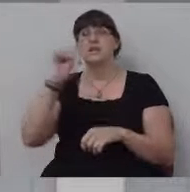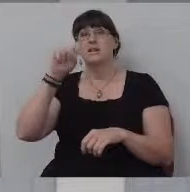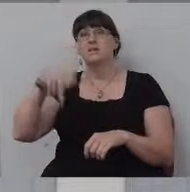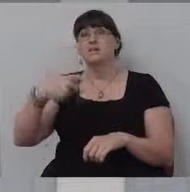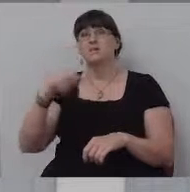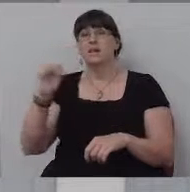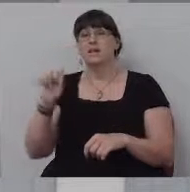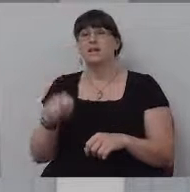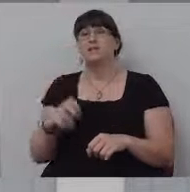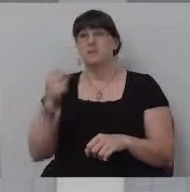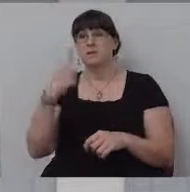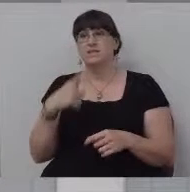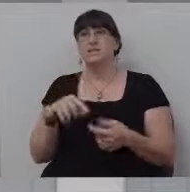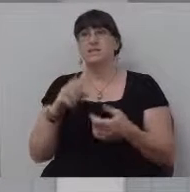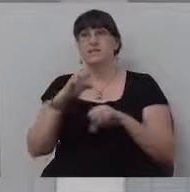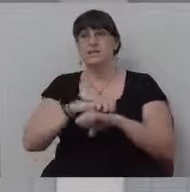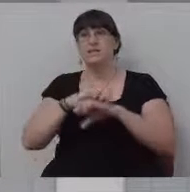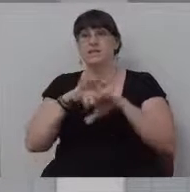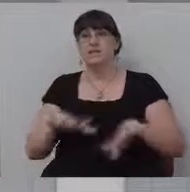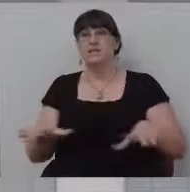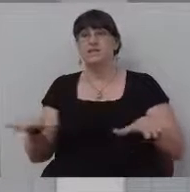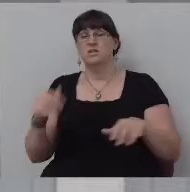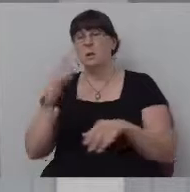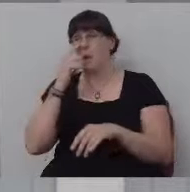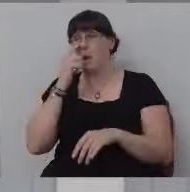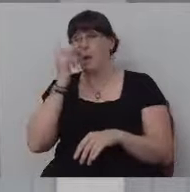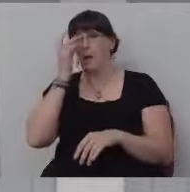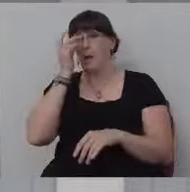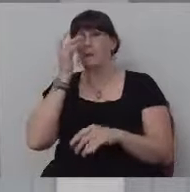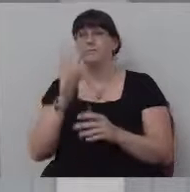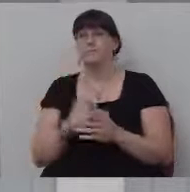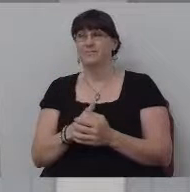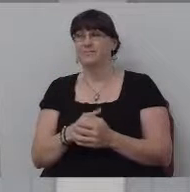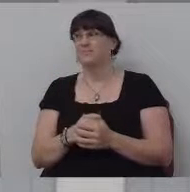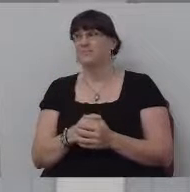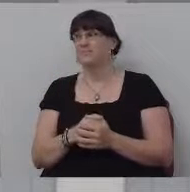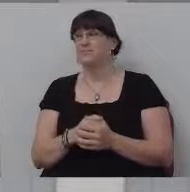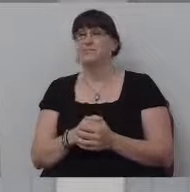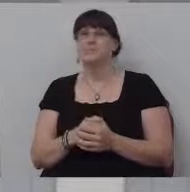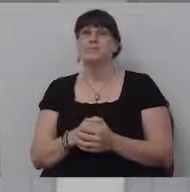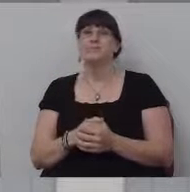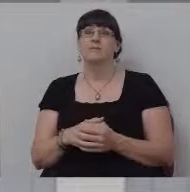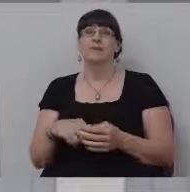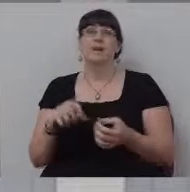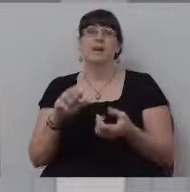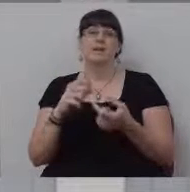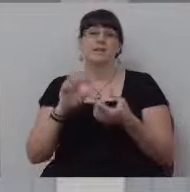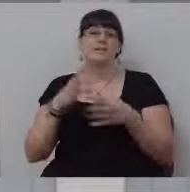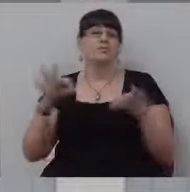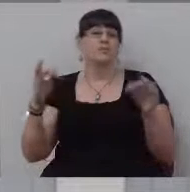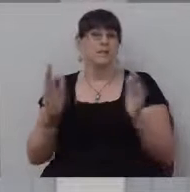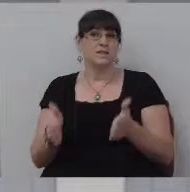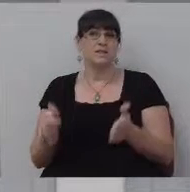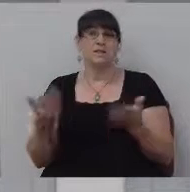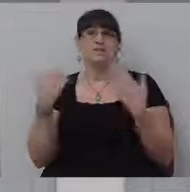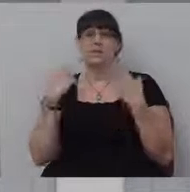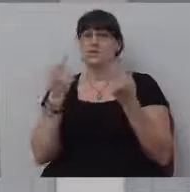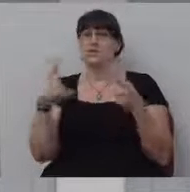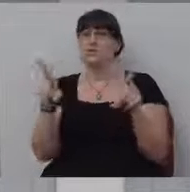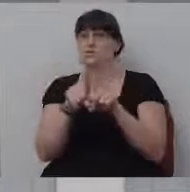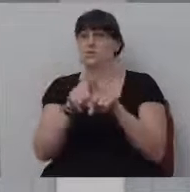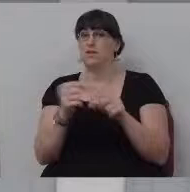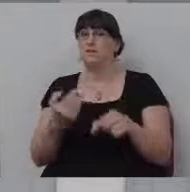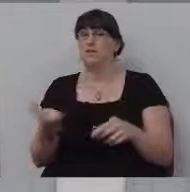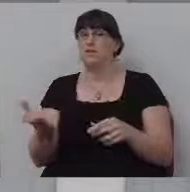in English. He's got to do that as he's doing, as he's going along with the work. And, and, uh, the translators had to do that same thing. You can't